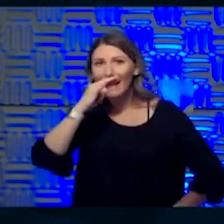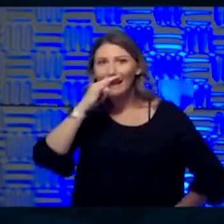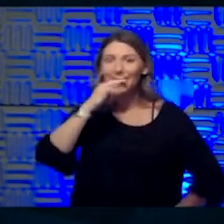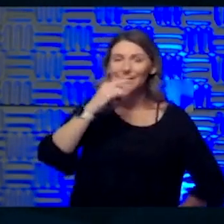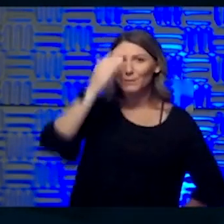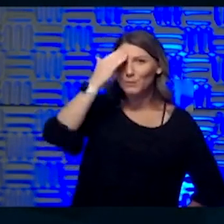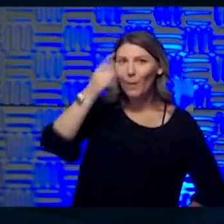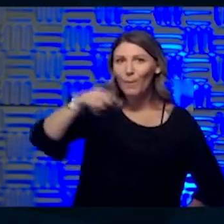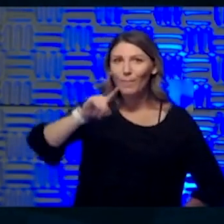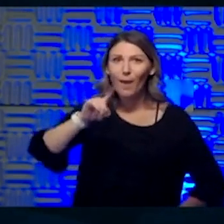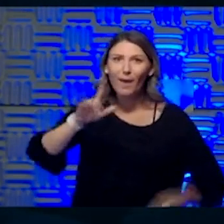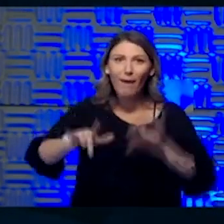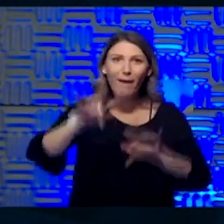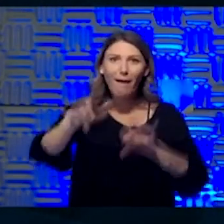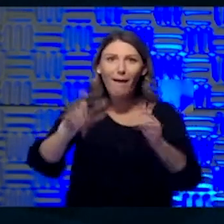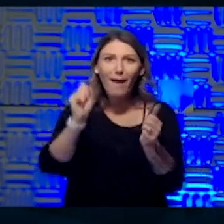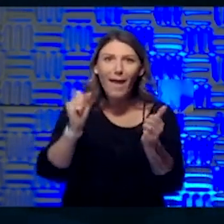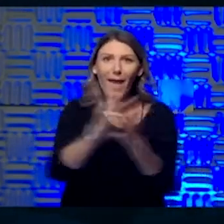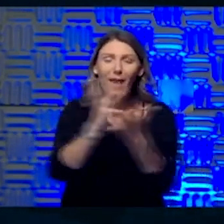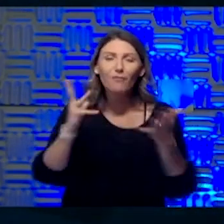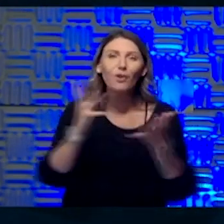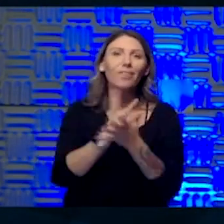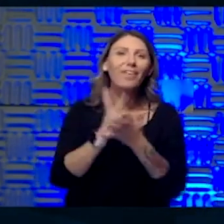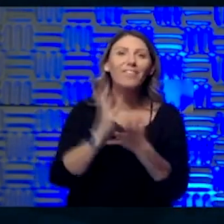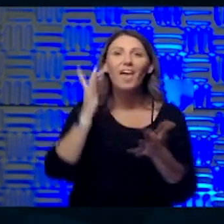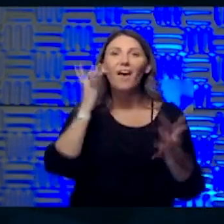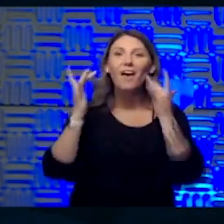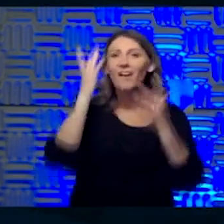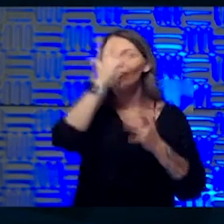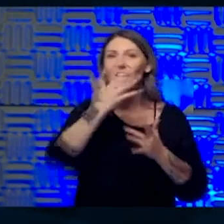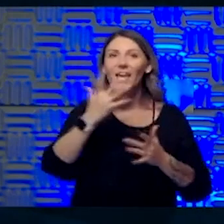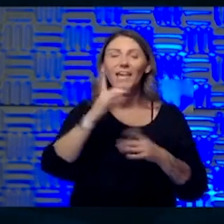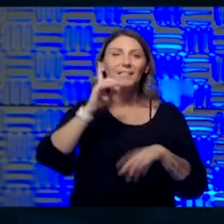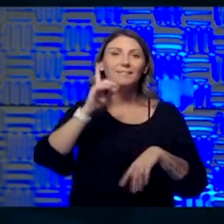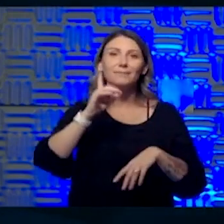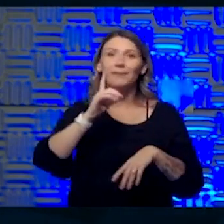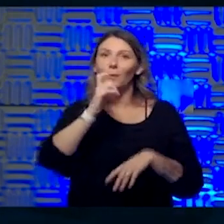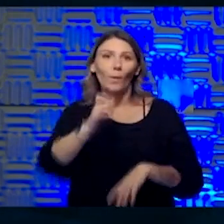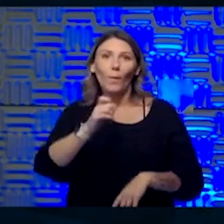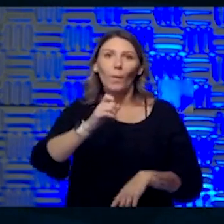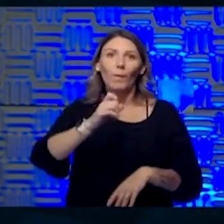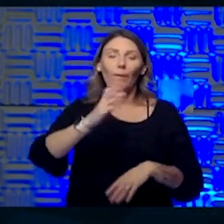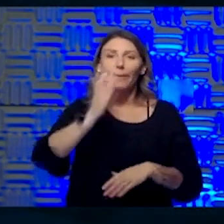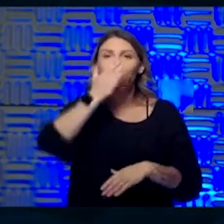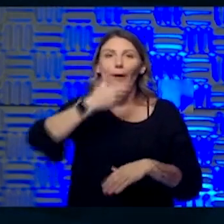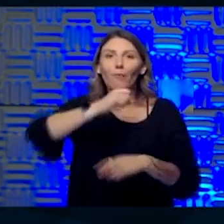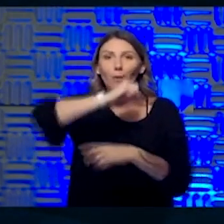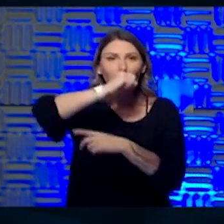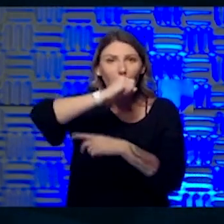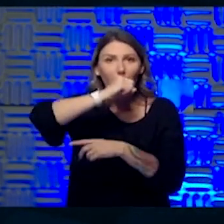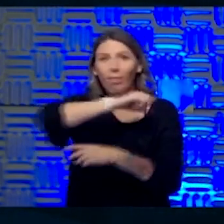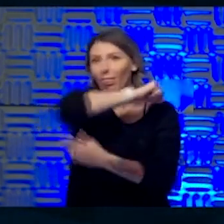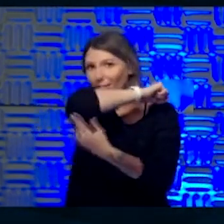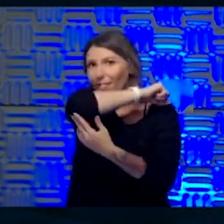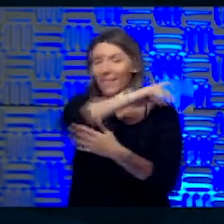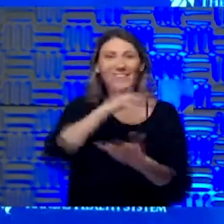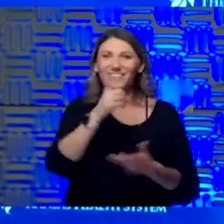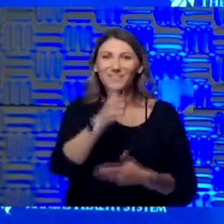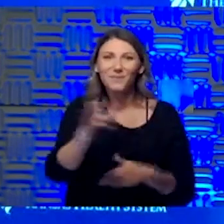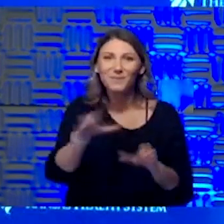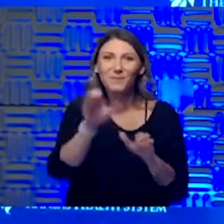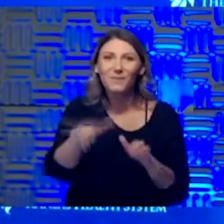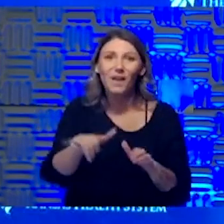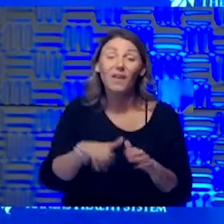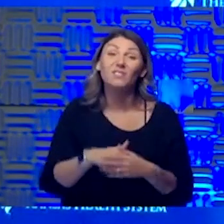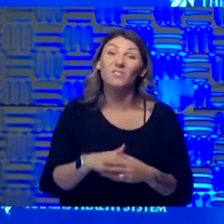everything and they touch their faces and they don't cover their cough. Um, so yeah, he's definitely on our minds. Yeah.